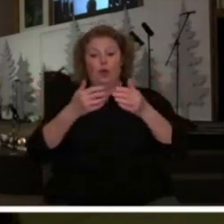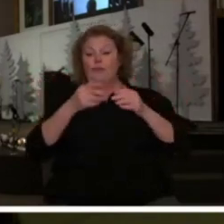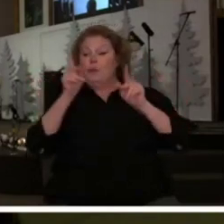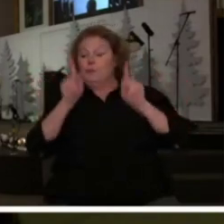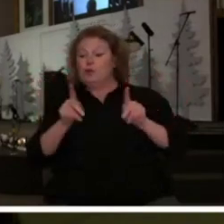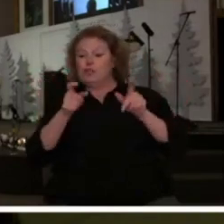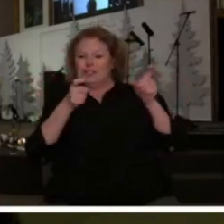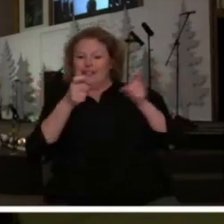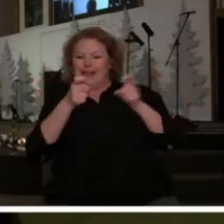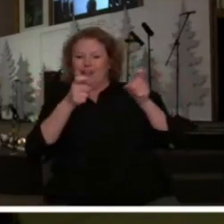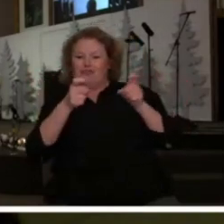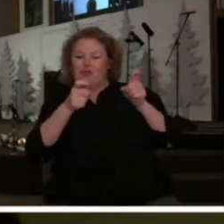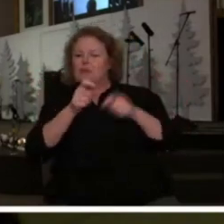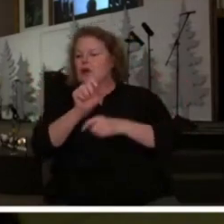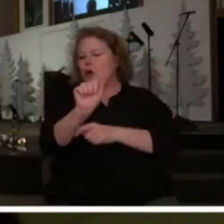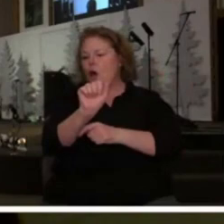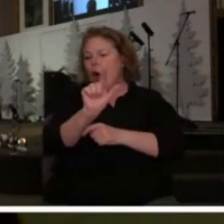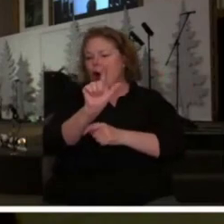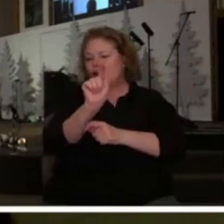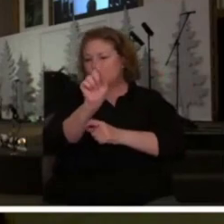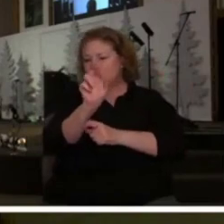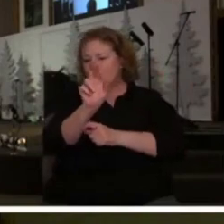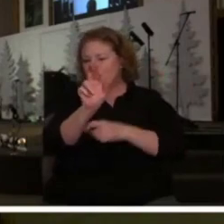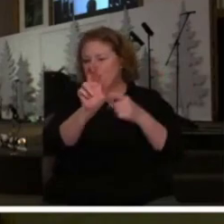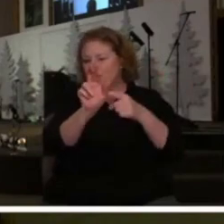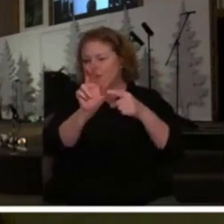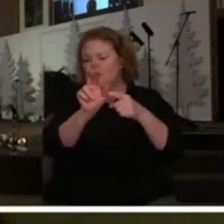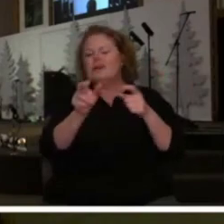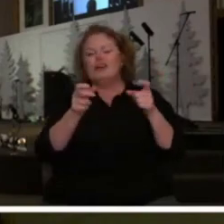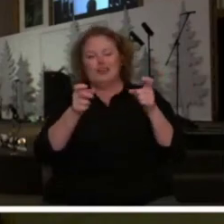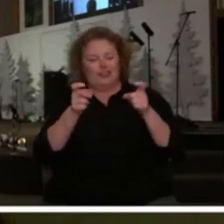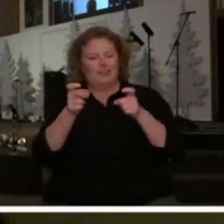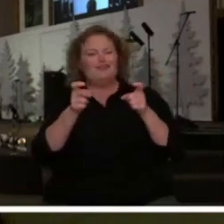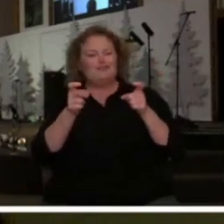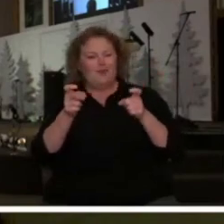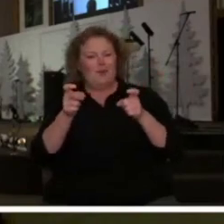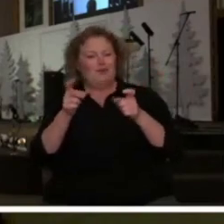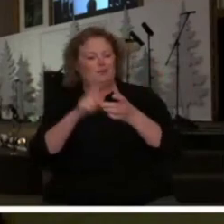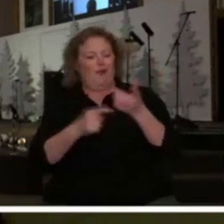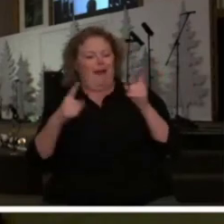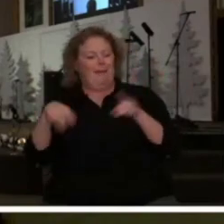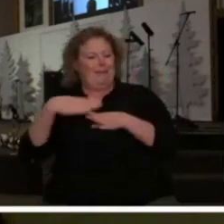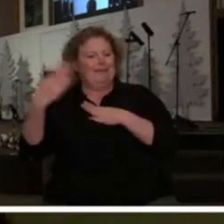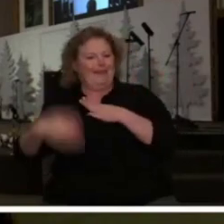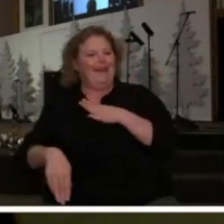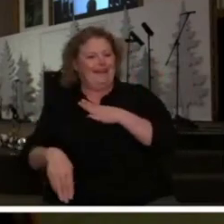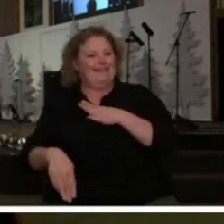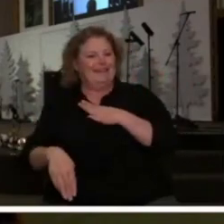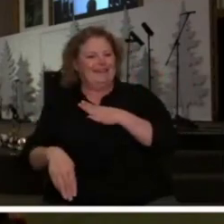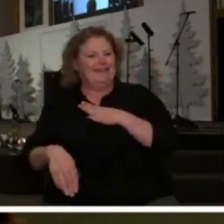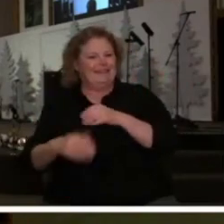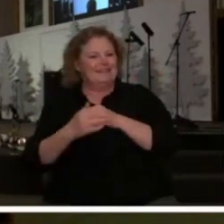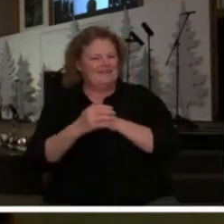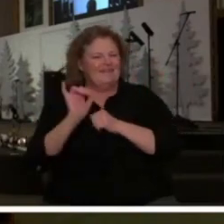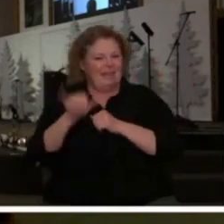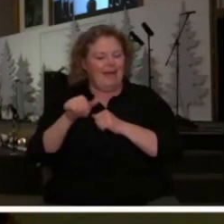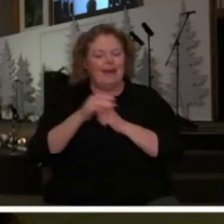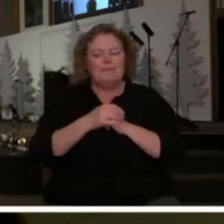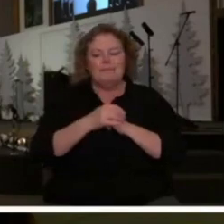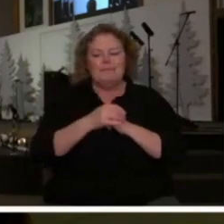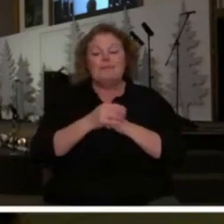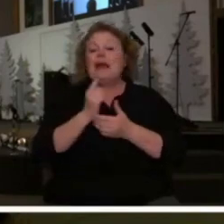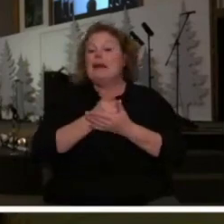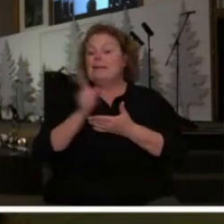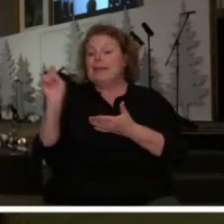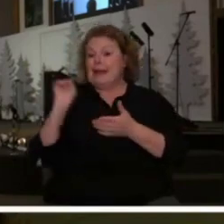Controls the Outcome. Whoever Controls the Altar, Controls the Outcome. I started